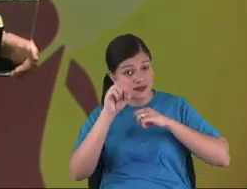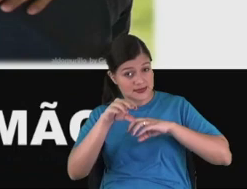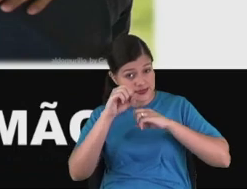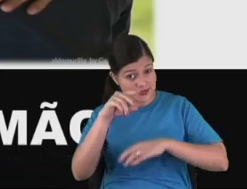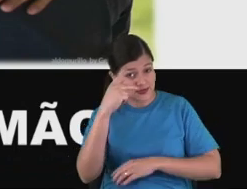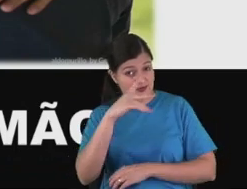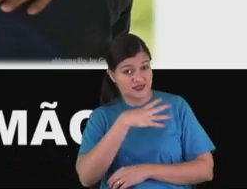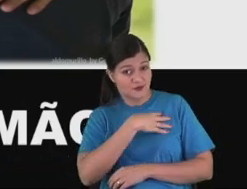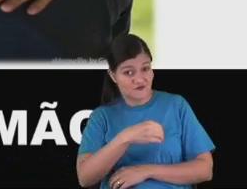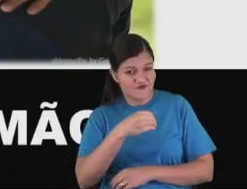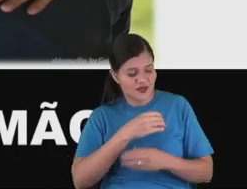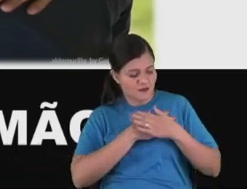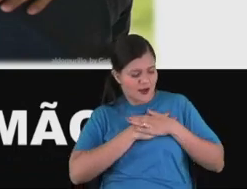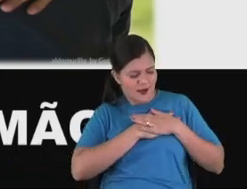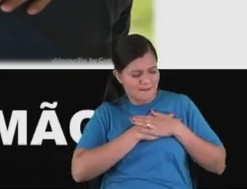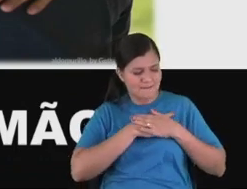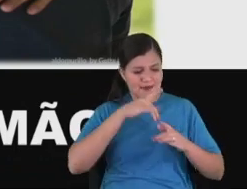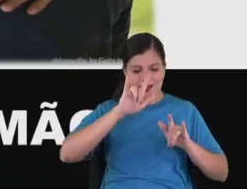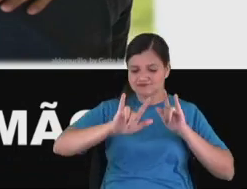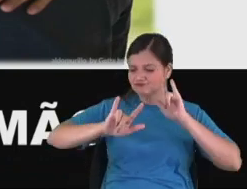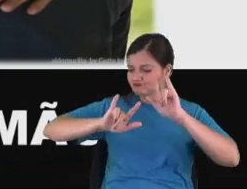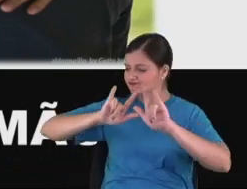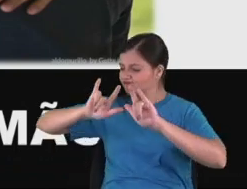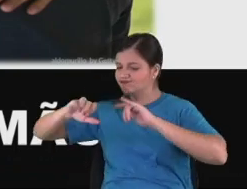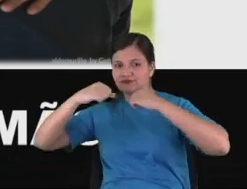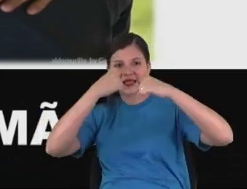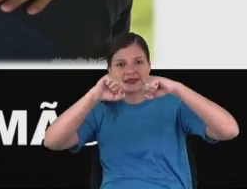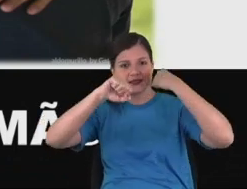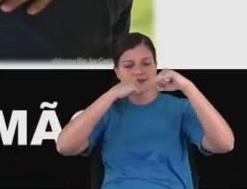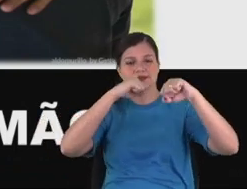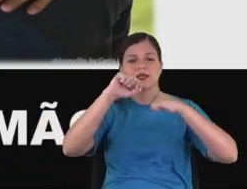teach your kids how to love their brothers.